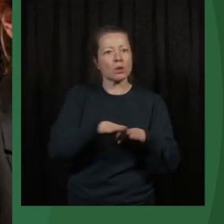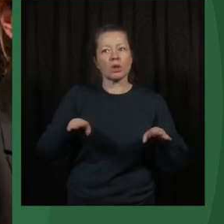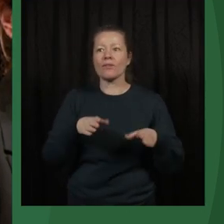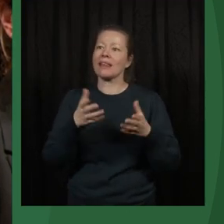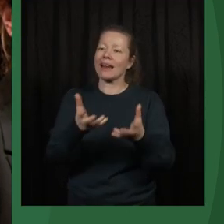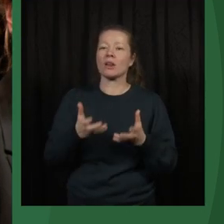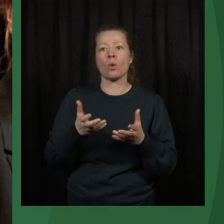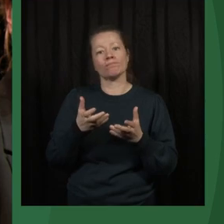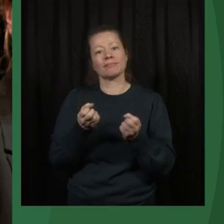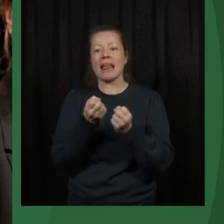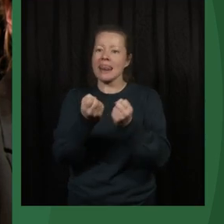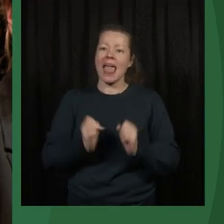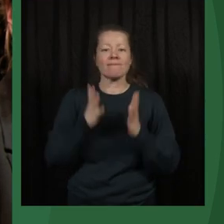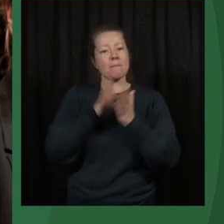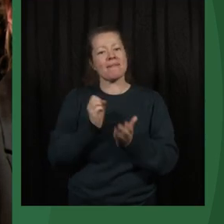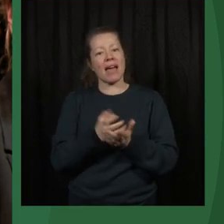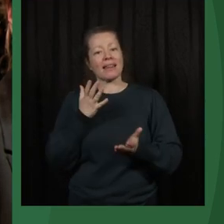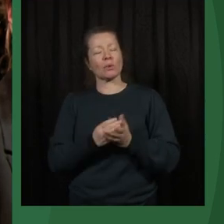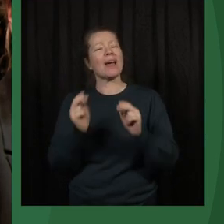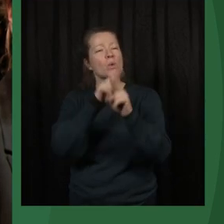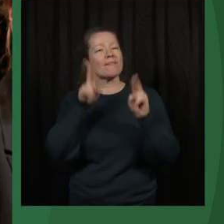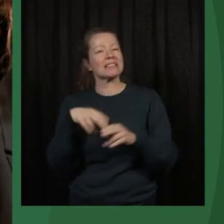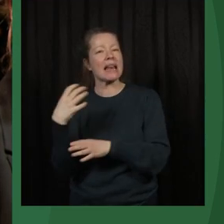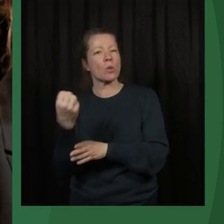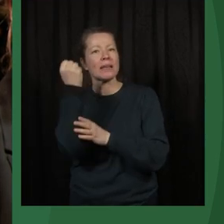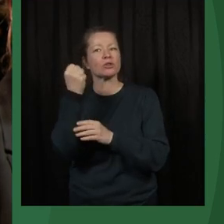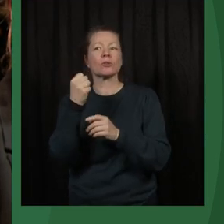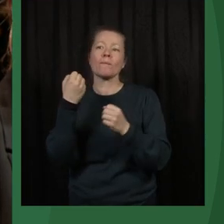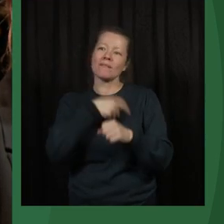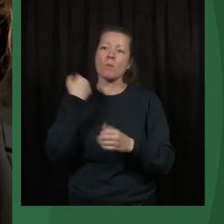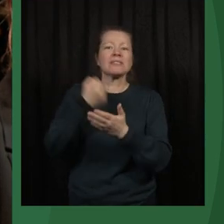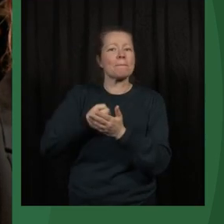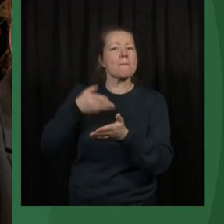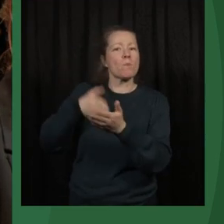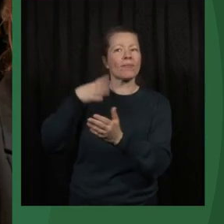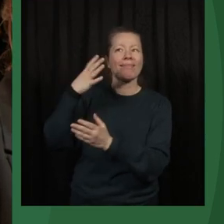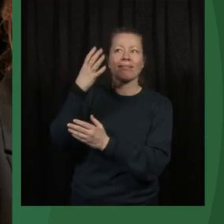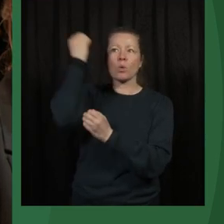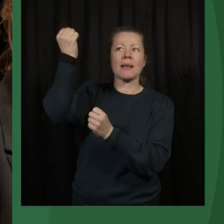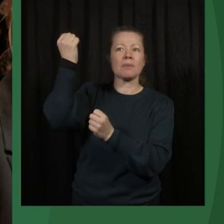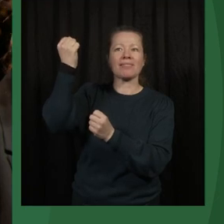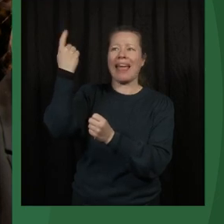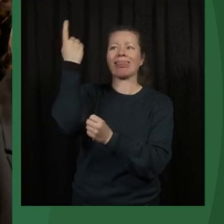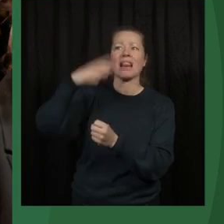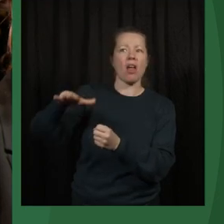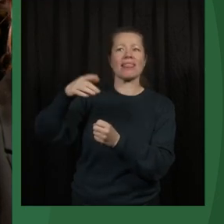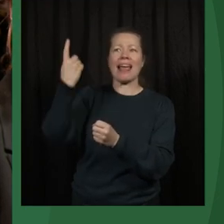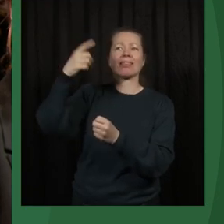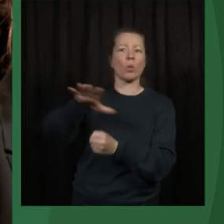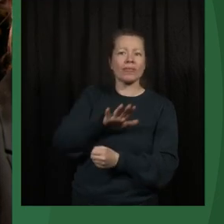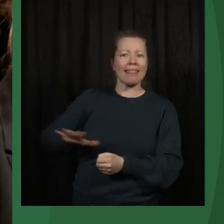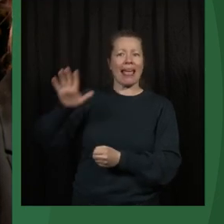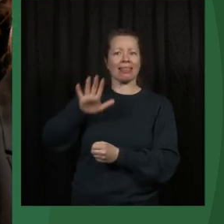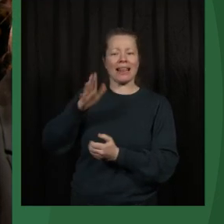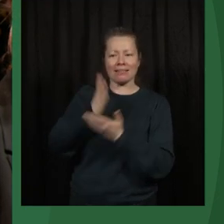And that's, I think, a universal concept. So we really must fight the notion that any one country or any one continent or any one part